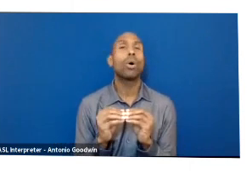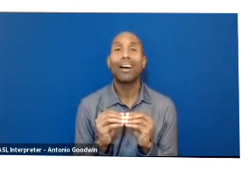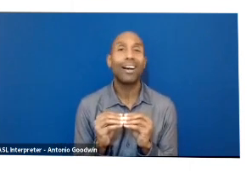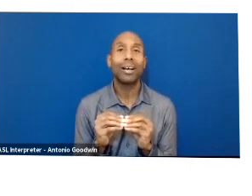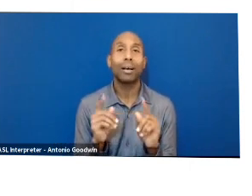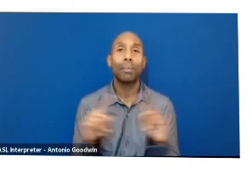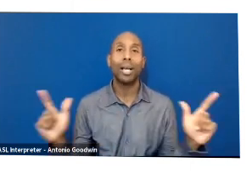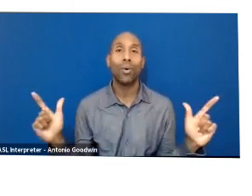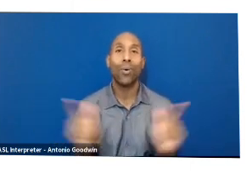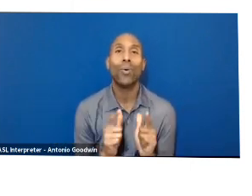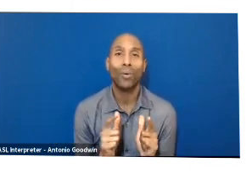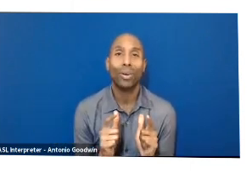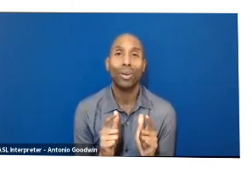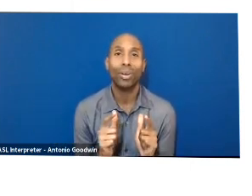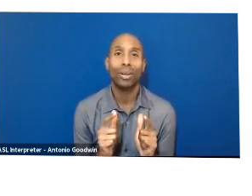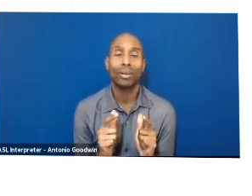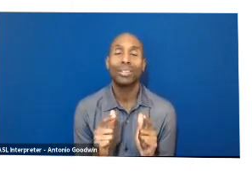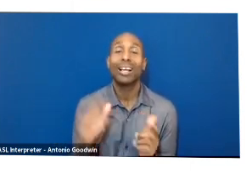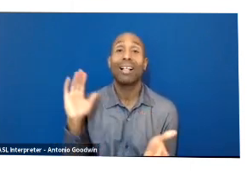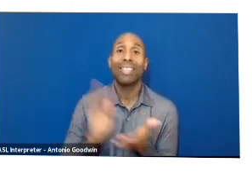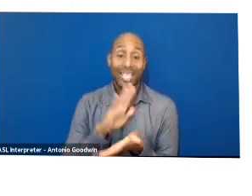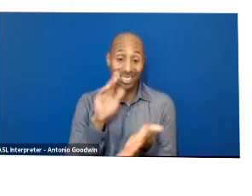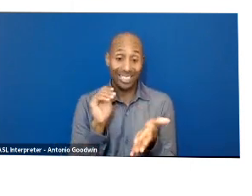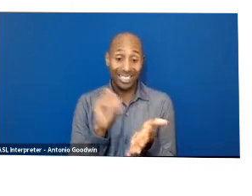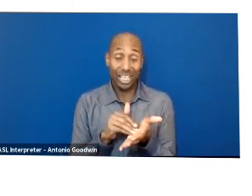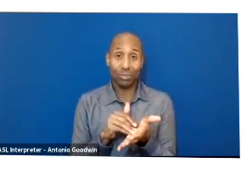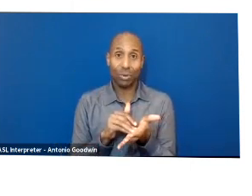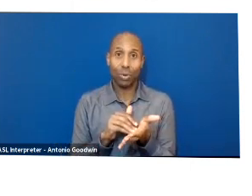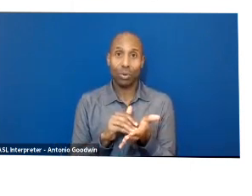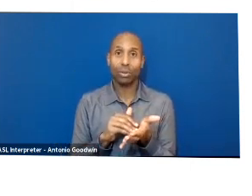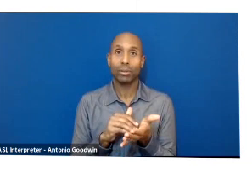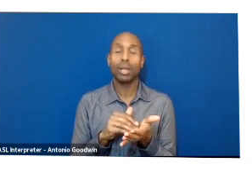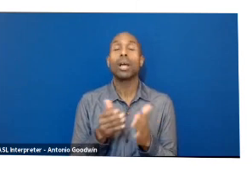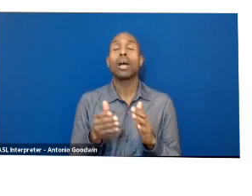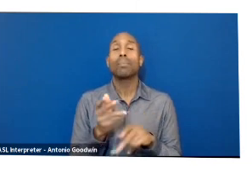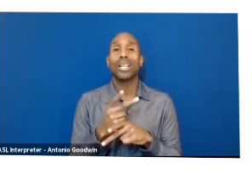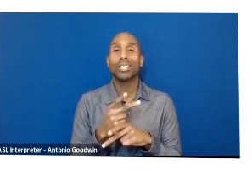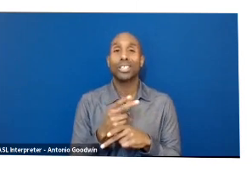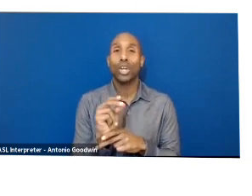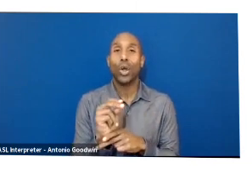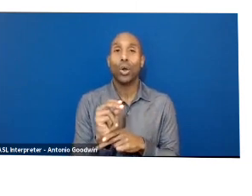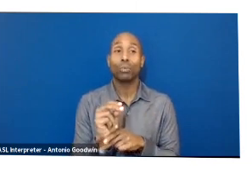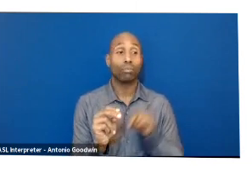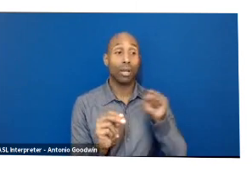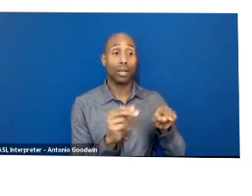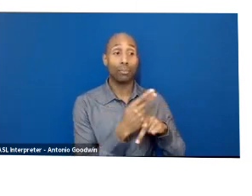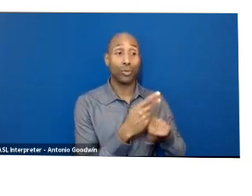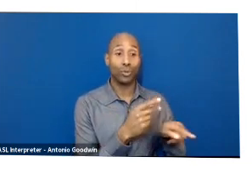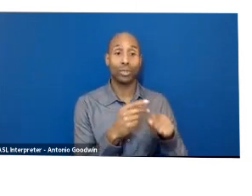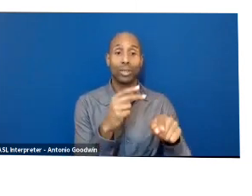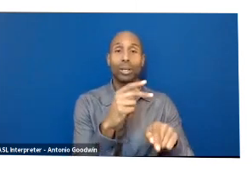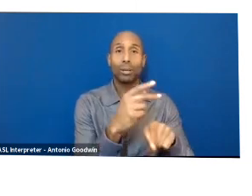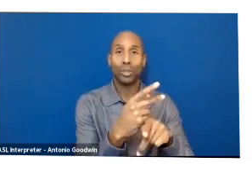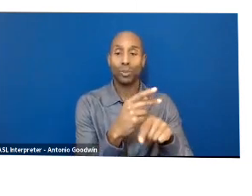but really scaling down the production and decentralizing the production. One of the things that colonialism and